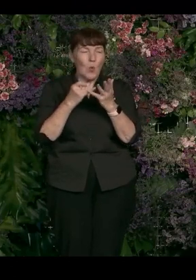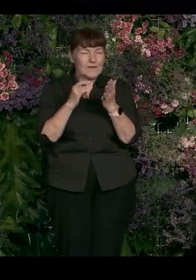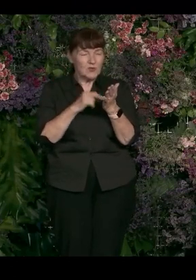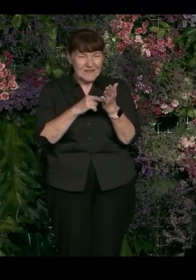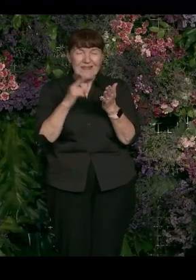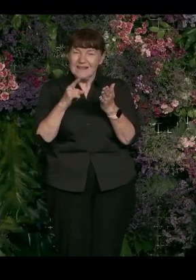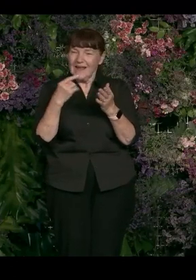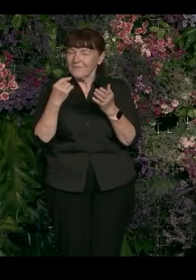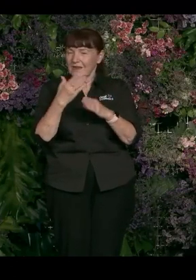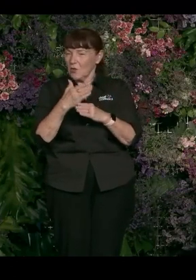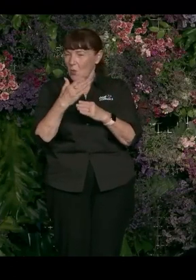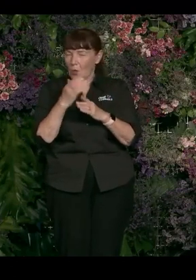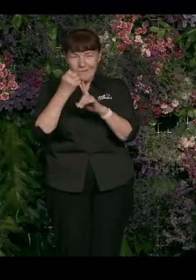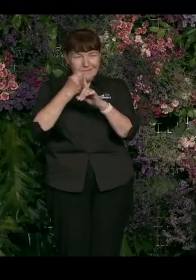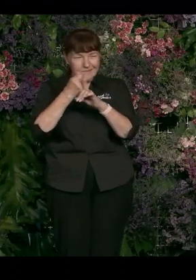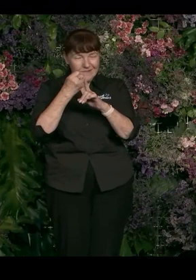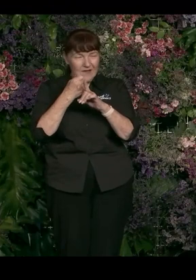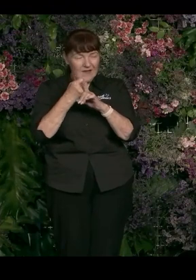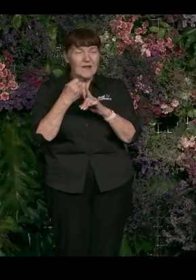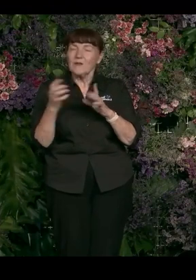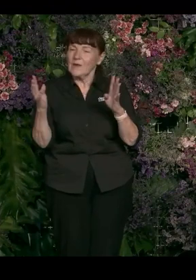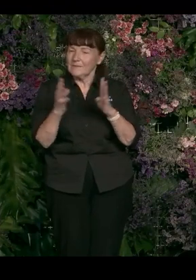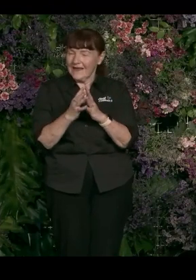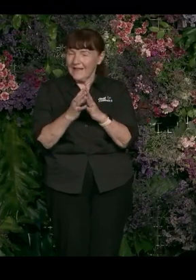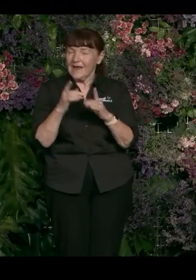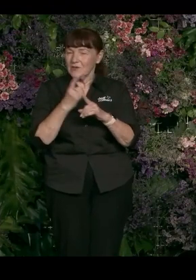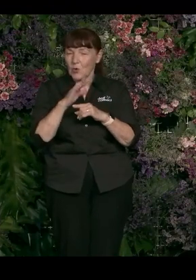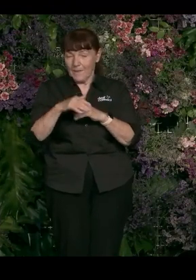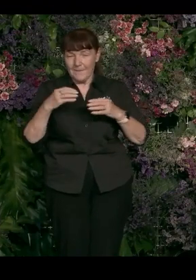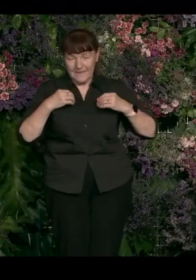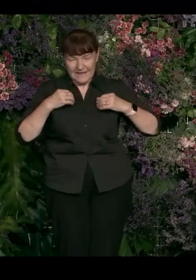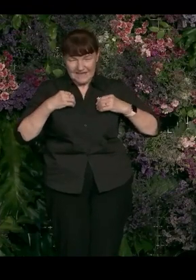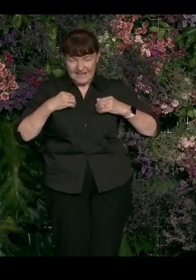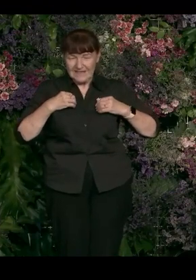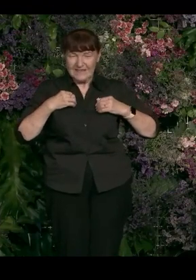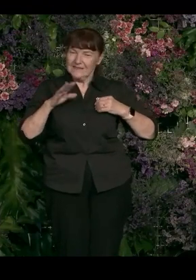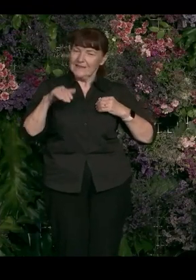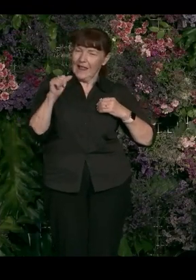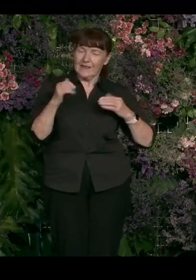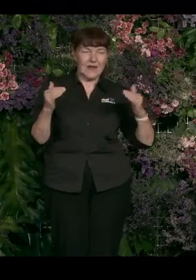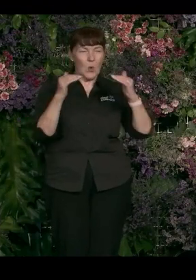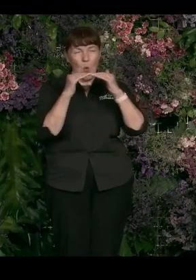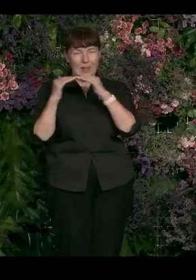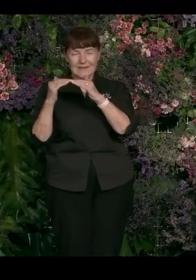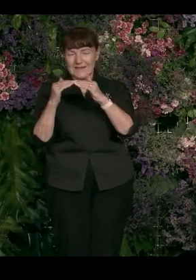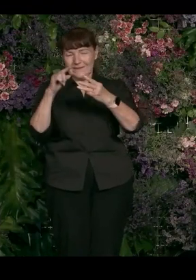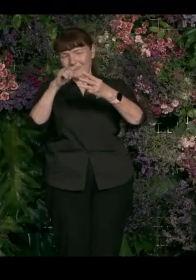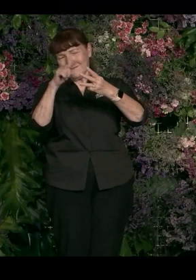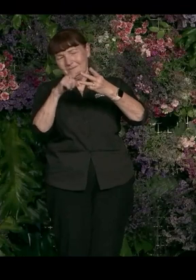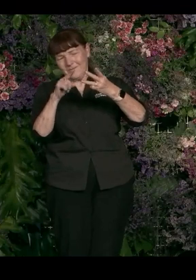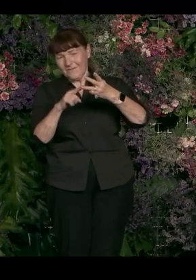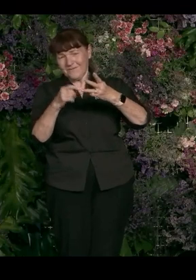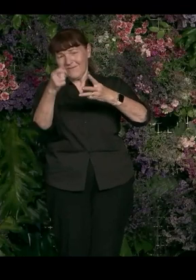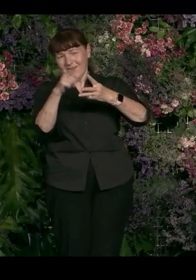businesses, Davos, World Economic Forum, that kind of idea, to come together to talk about business, talent, equality, in that order. I wanted them to